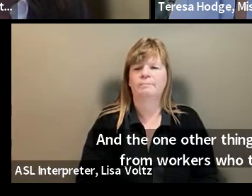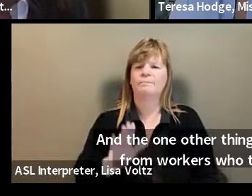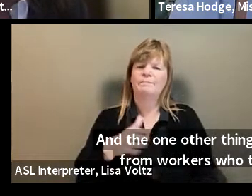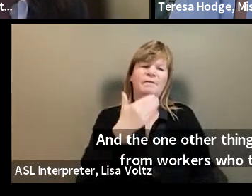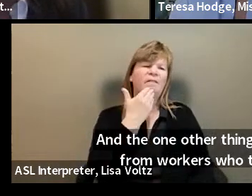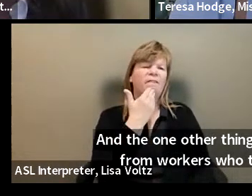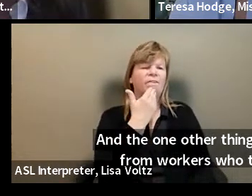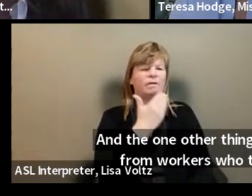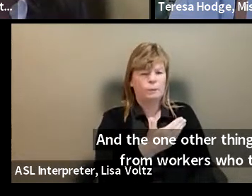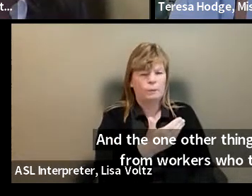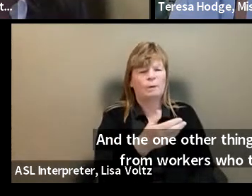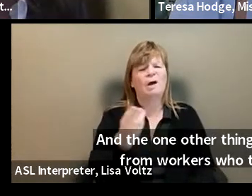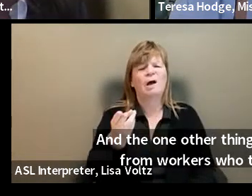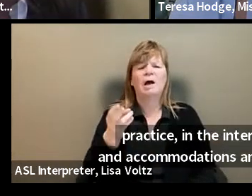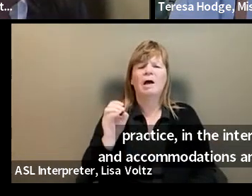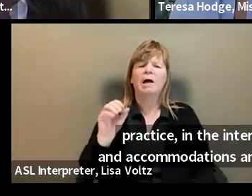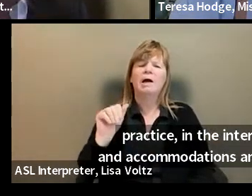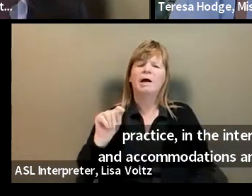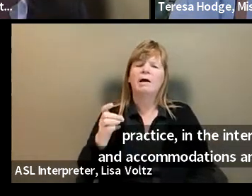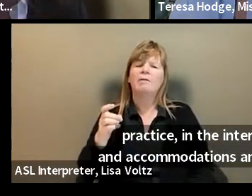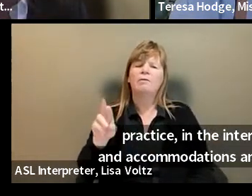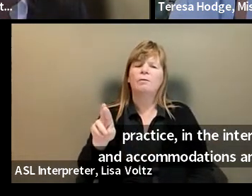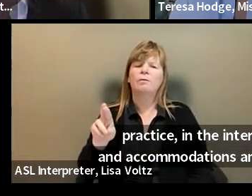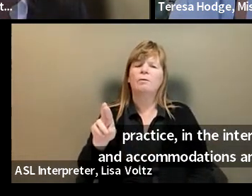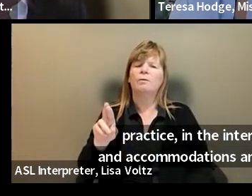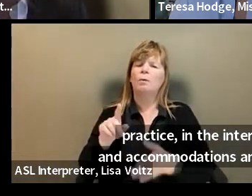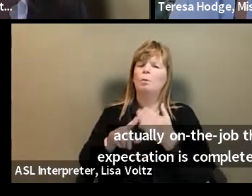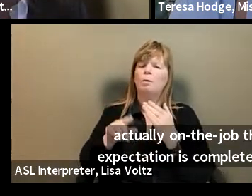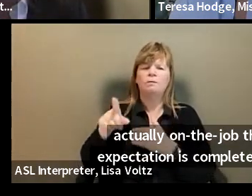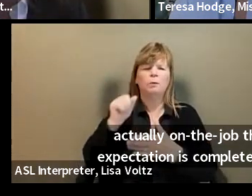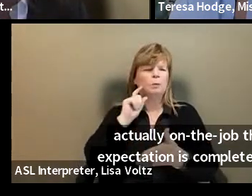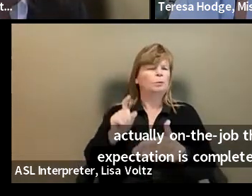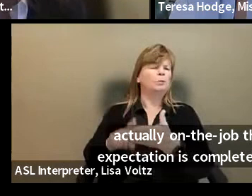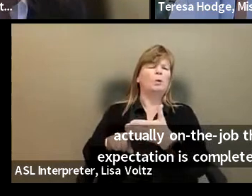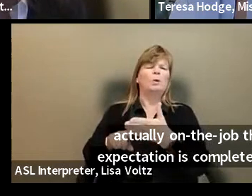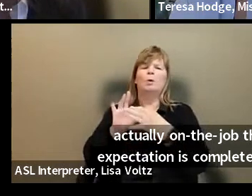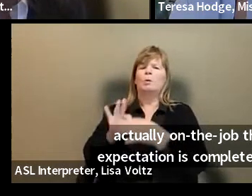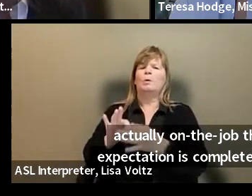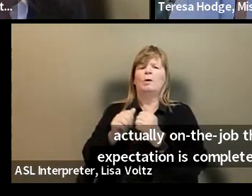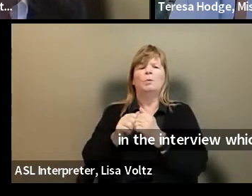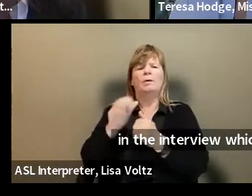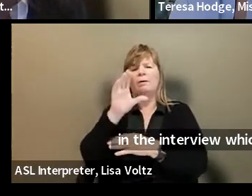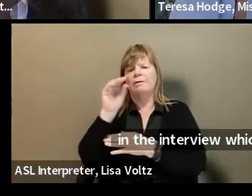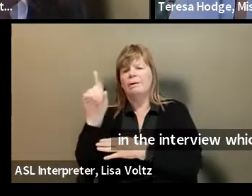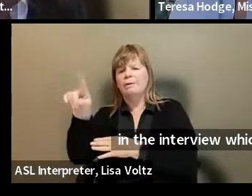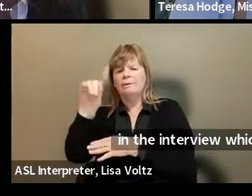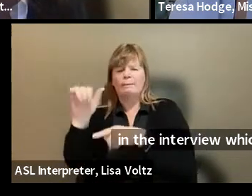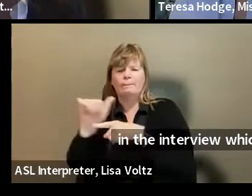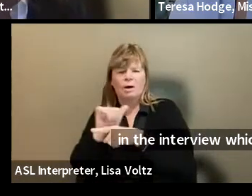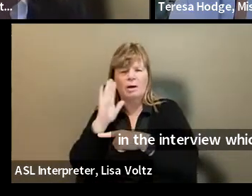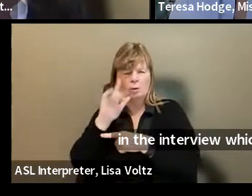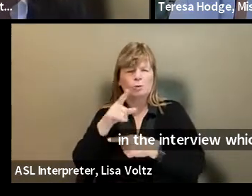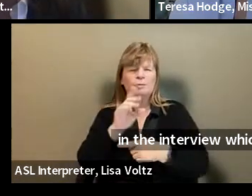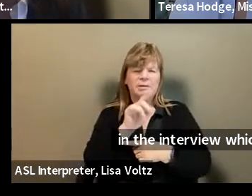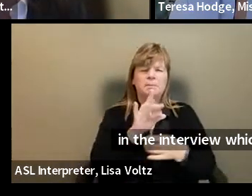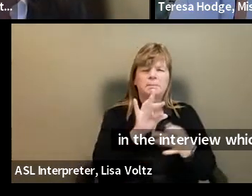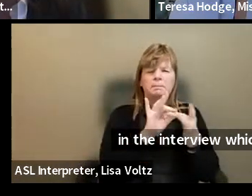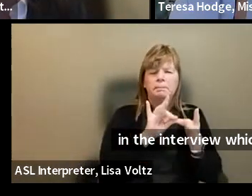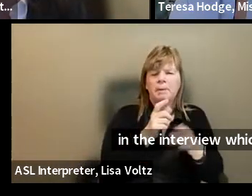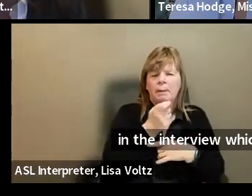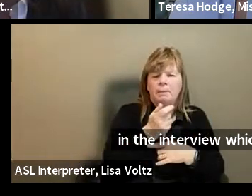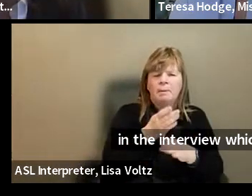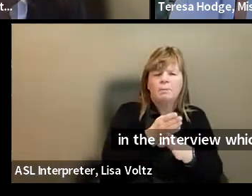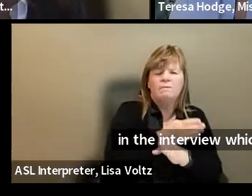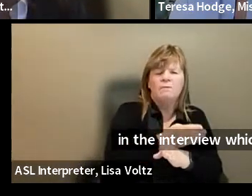Elizabeth, um, Heather, what do you, what have you seen in terms of employer practices? I know you highlighted a few earlier on